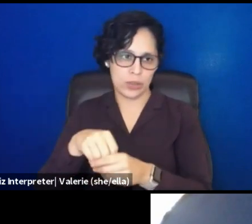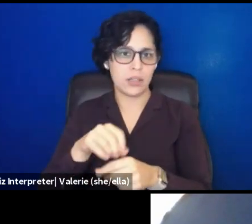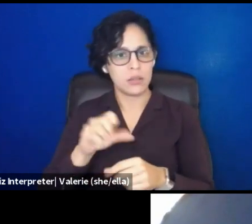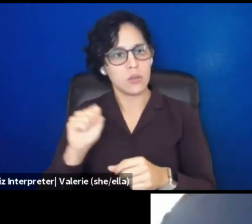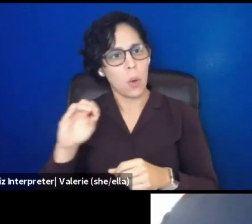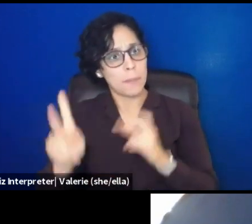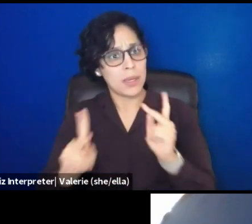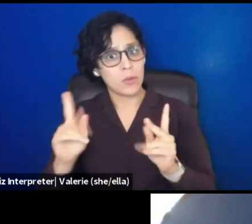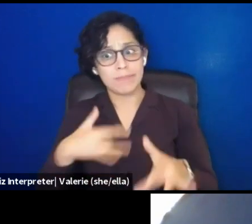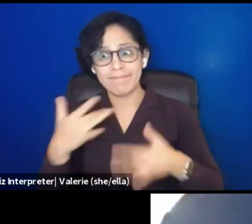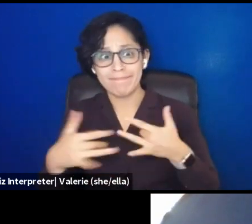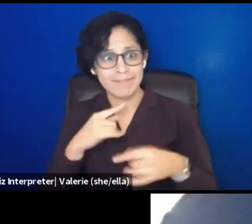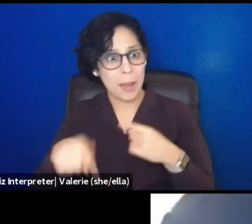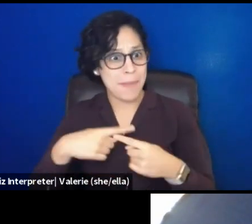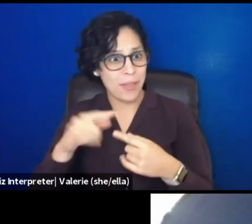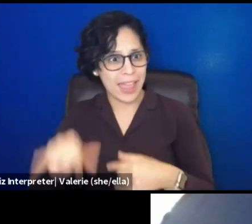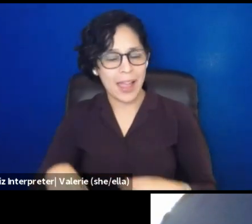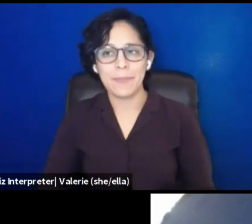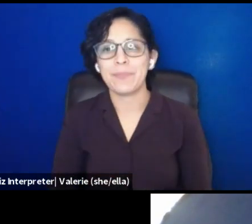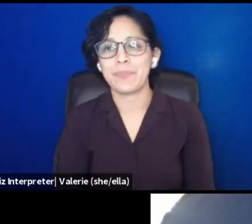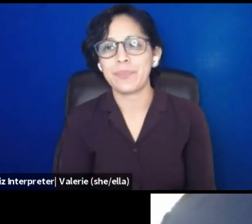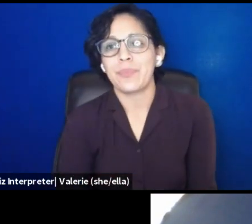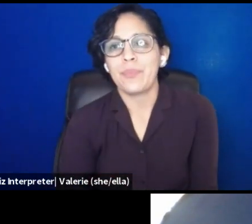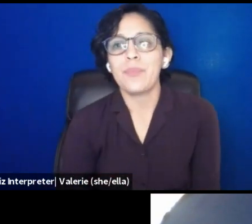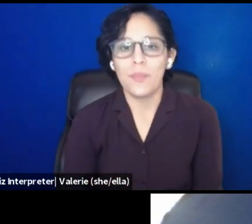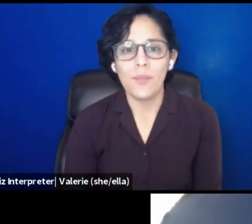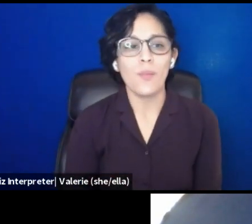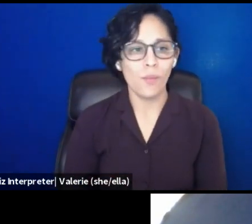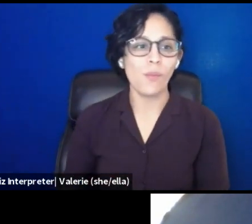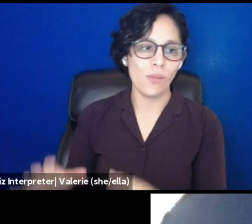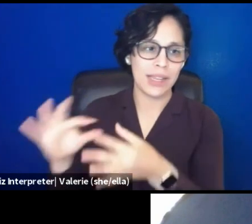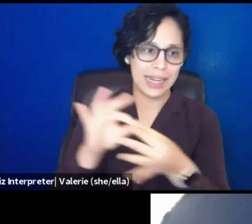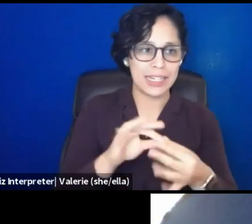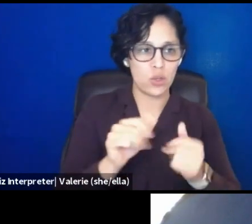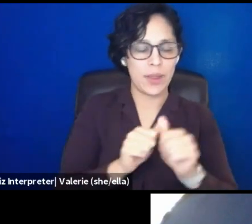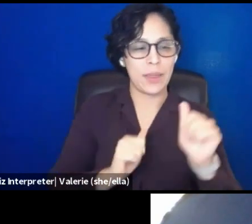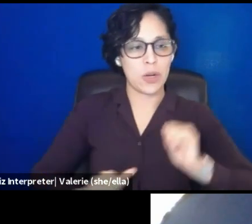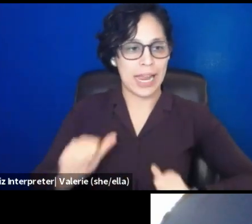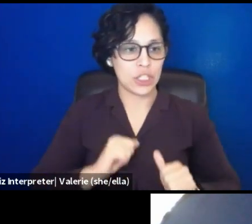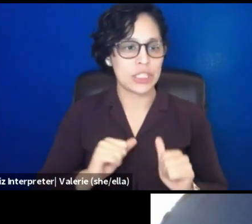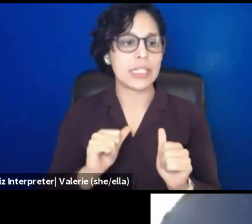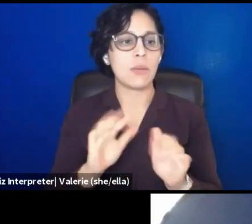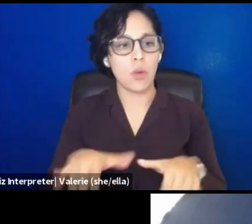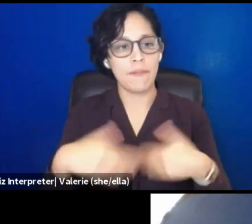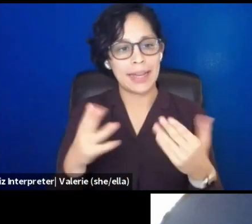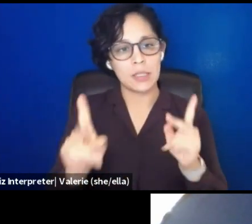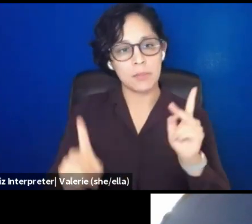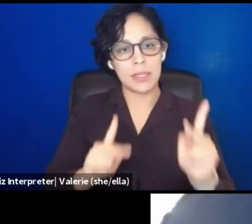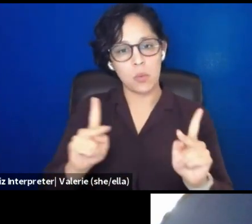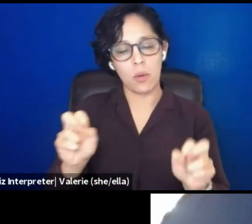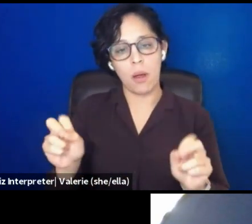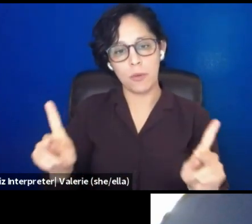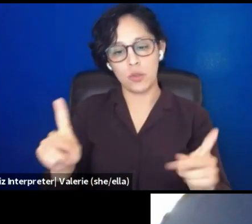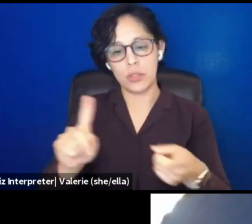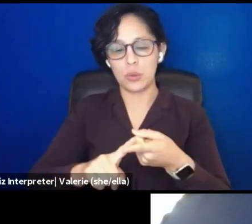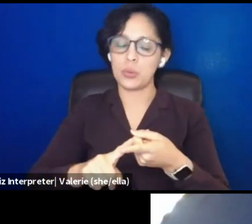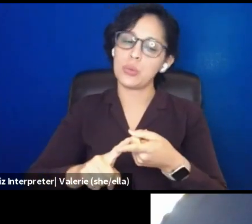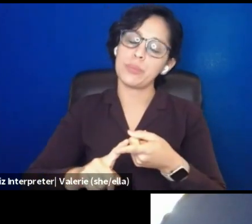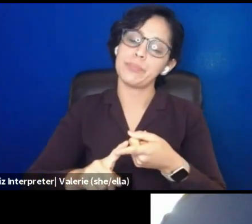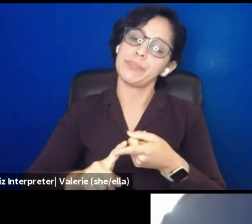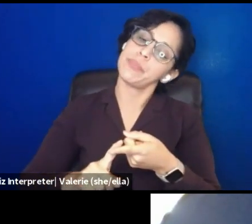that. And I think tying it in with a production is also like, it's giving people, um, a chance to sort of,